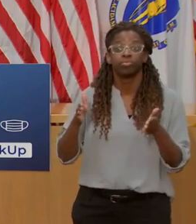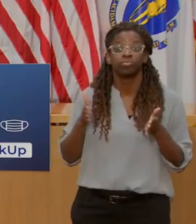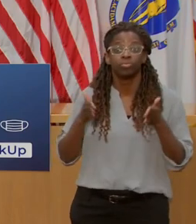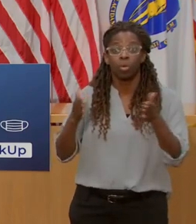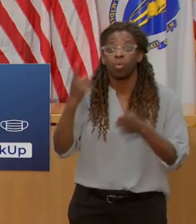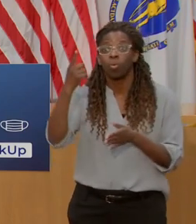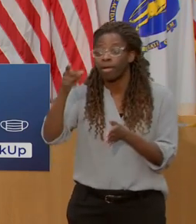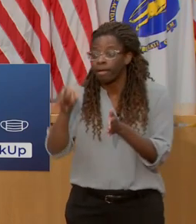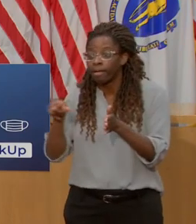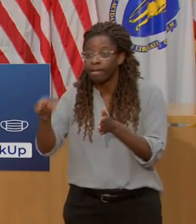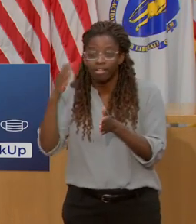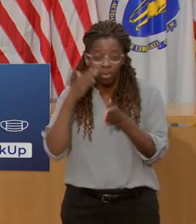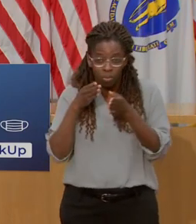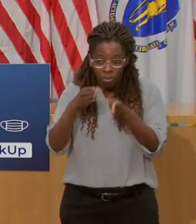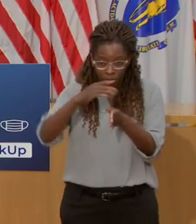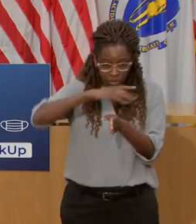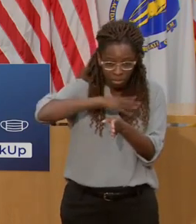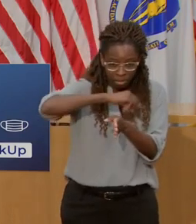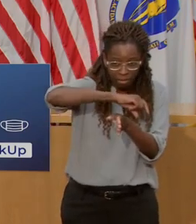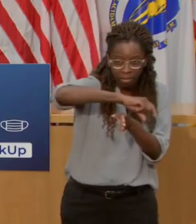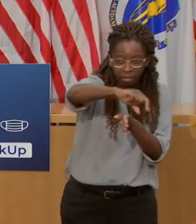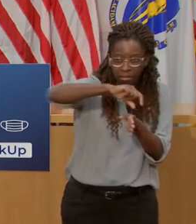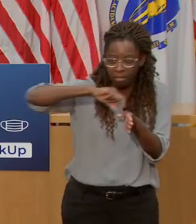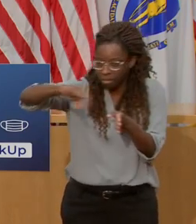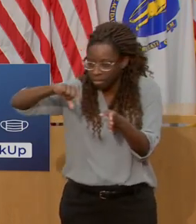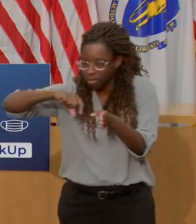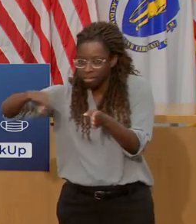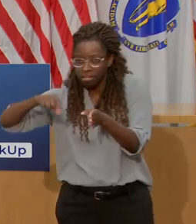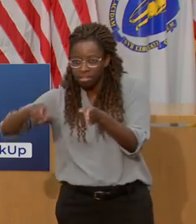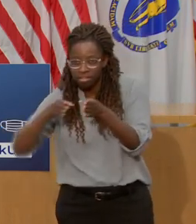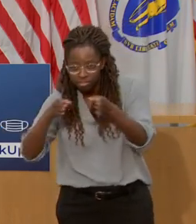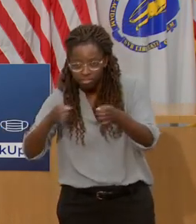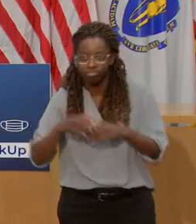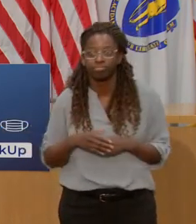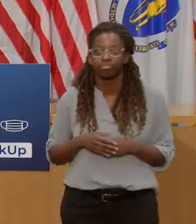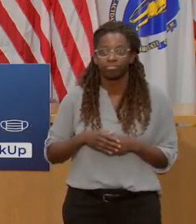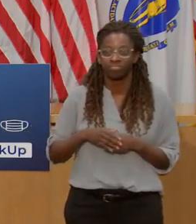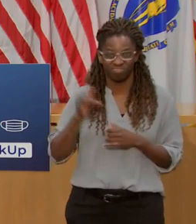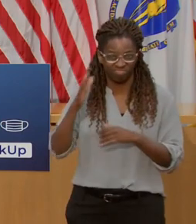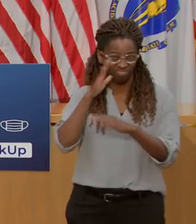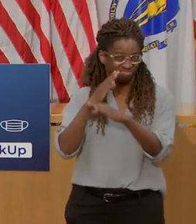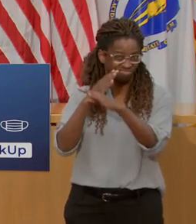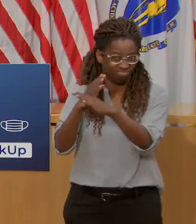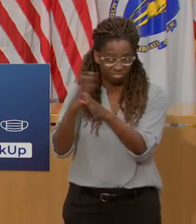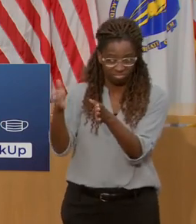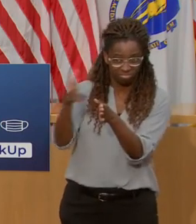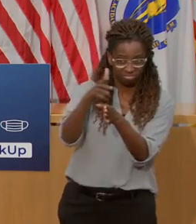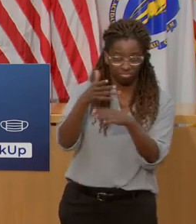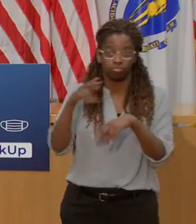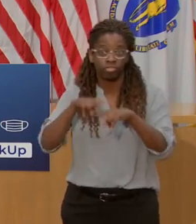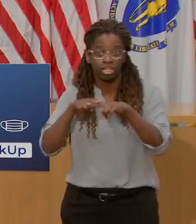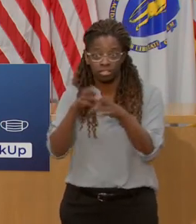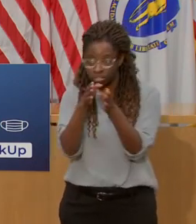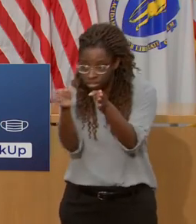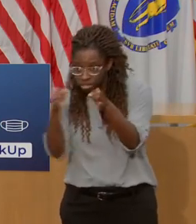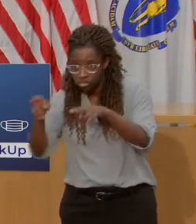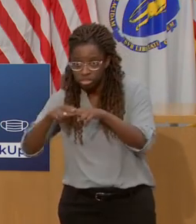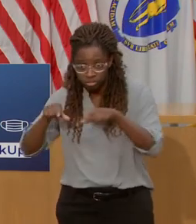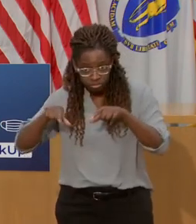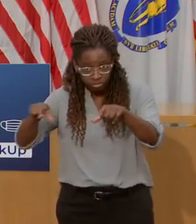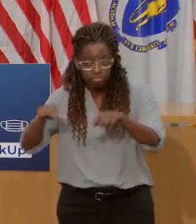conferences, you've never heard me stand before you and say this, but there may even be times that just a single lane is open for travel on some roadways.